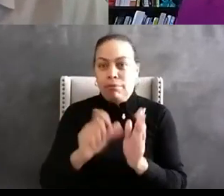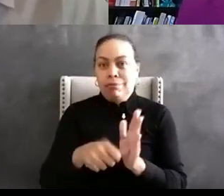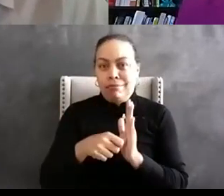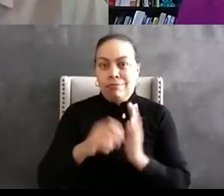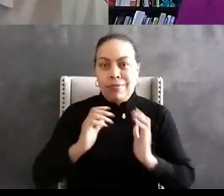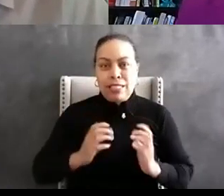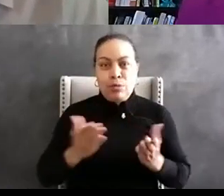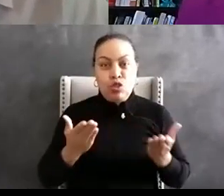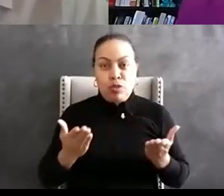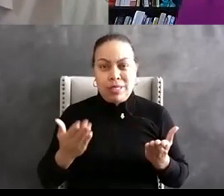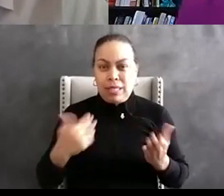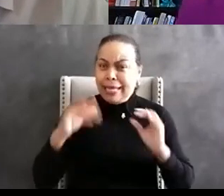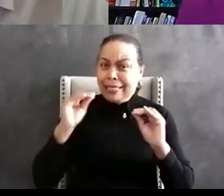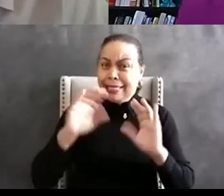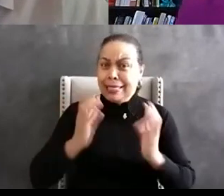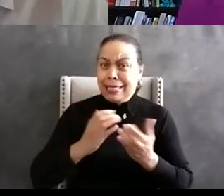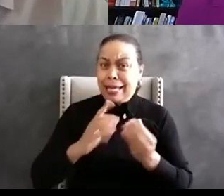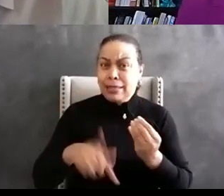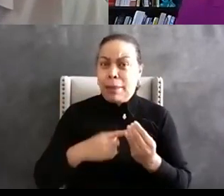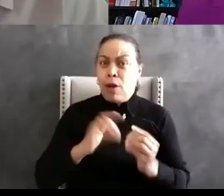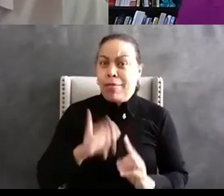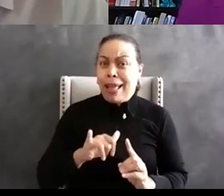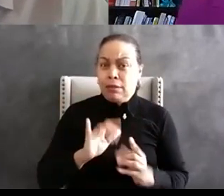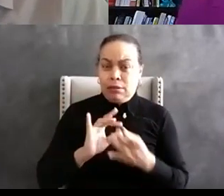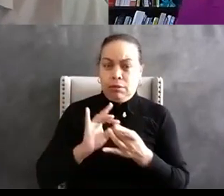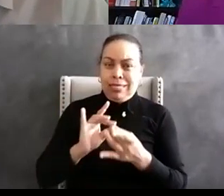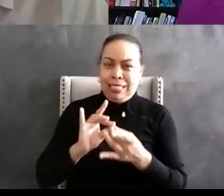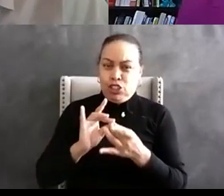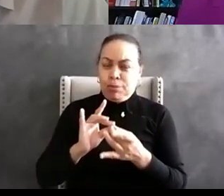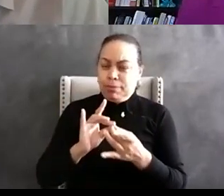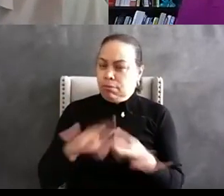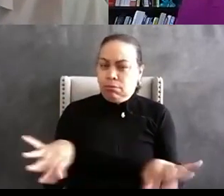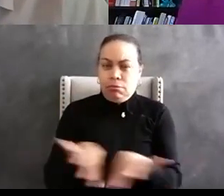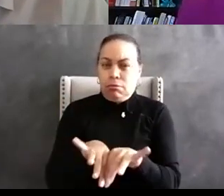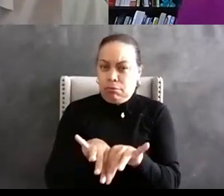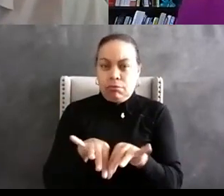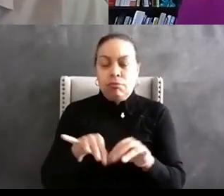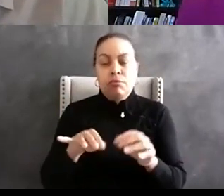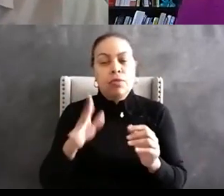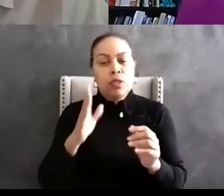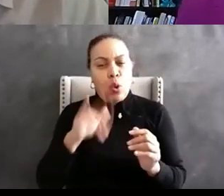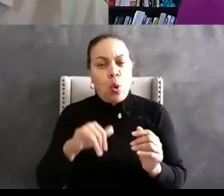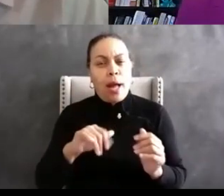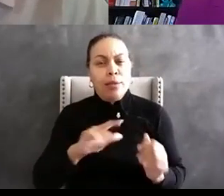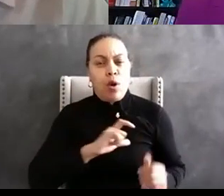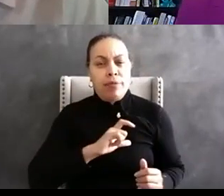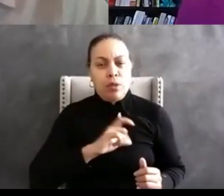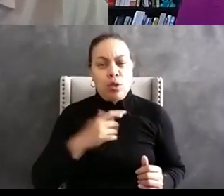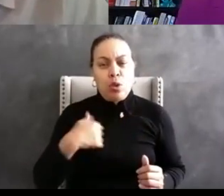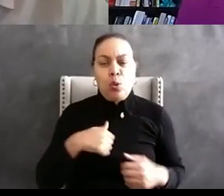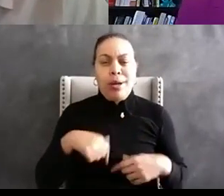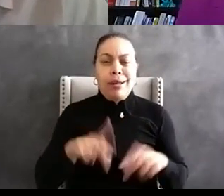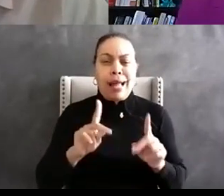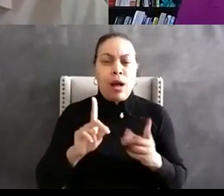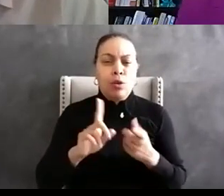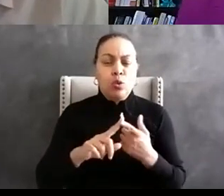actually teach a class specifically about that it's all about the relationships we build you know as law enforcement officers we're allowed to do you know we're we're granted a